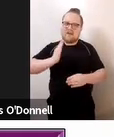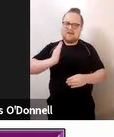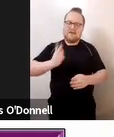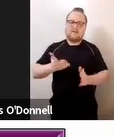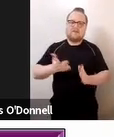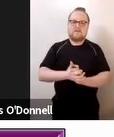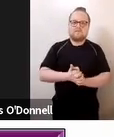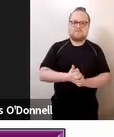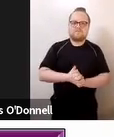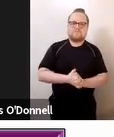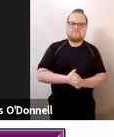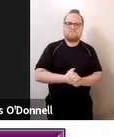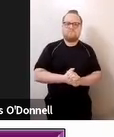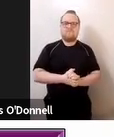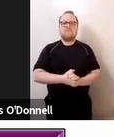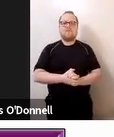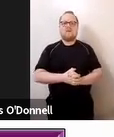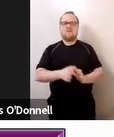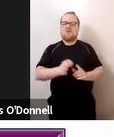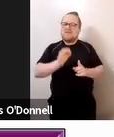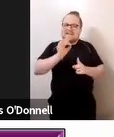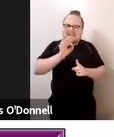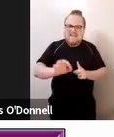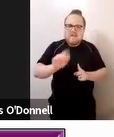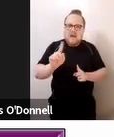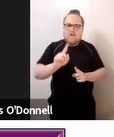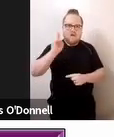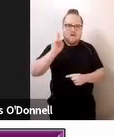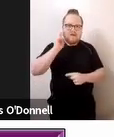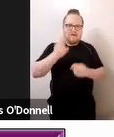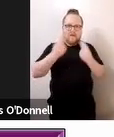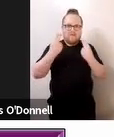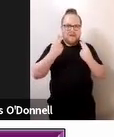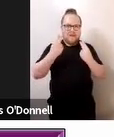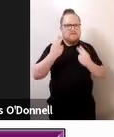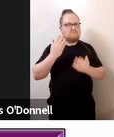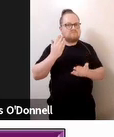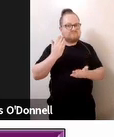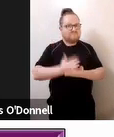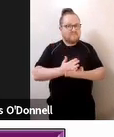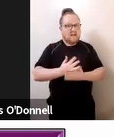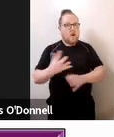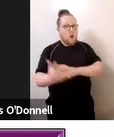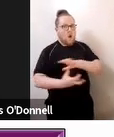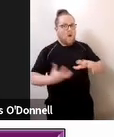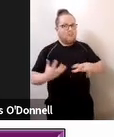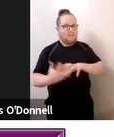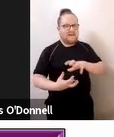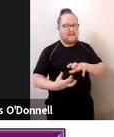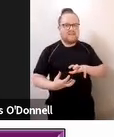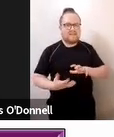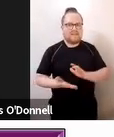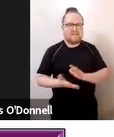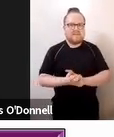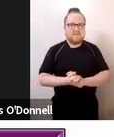defining what deafblindness is is actually rather complex and there we see yes but damai are describing it as complex